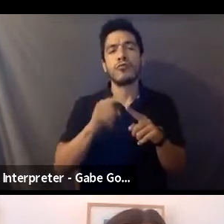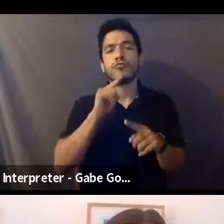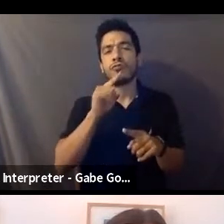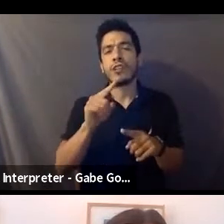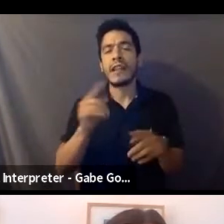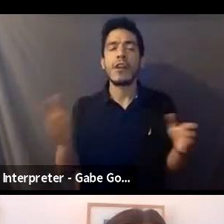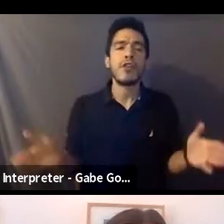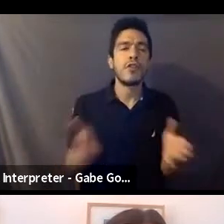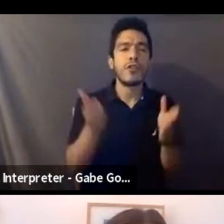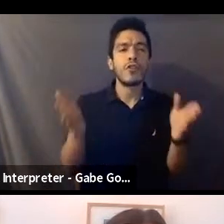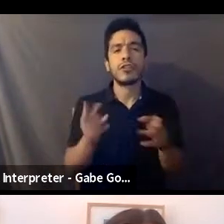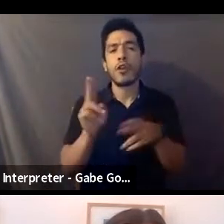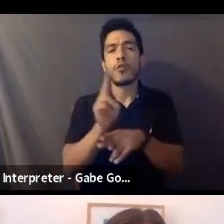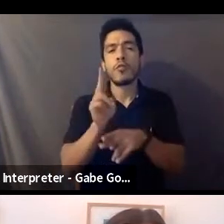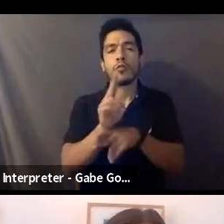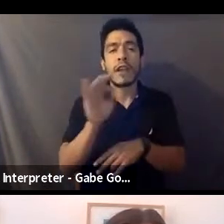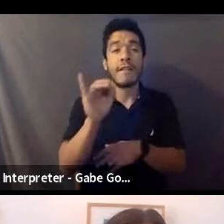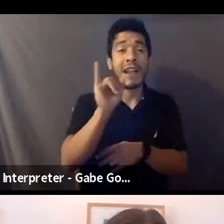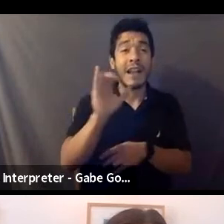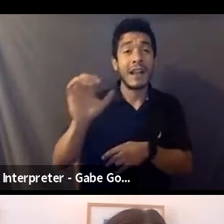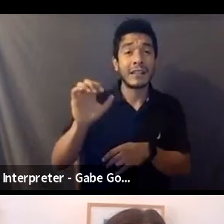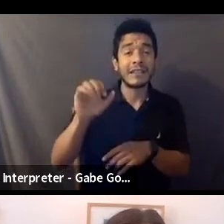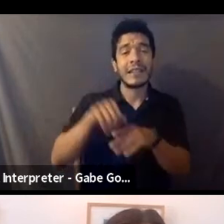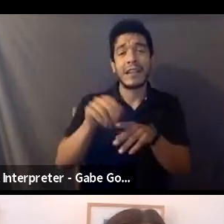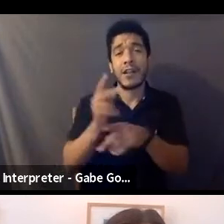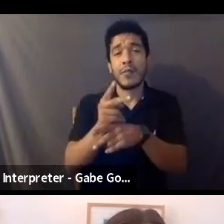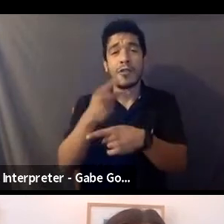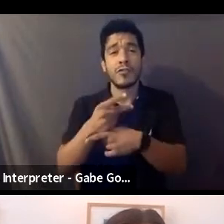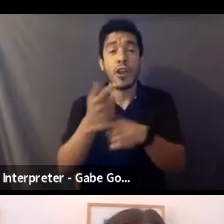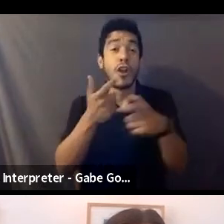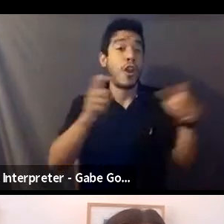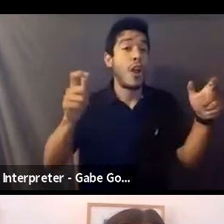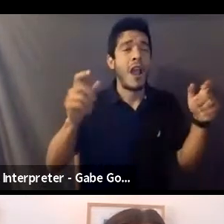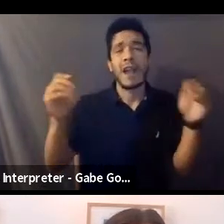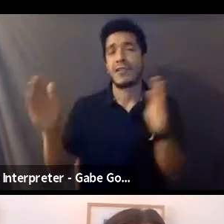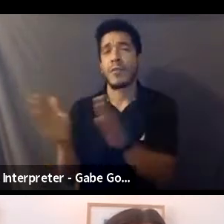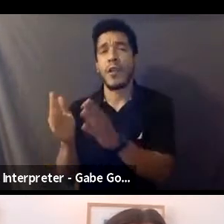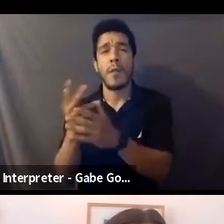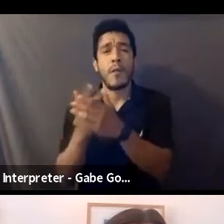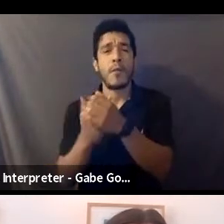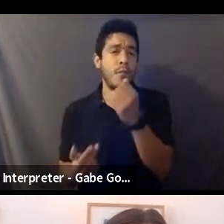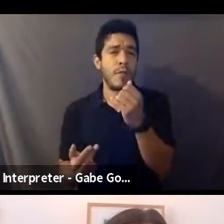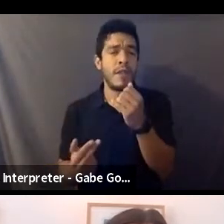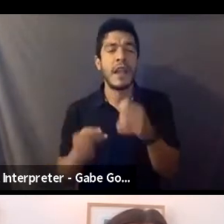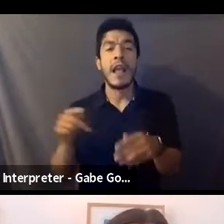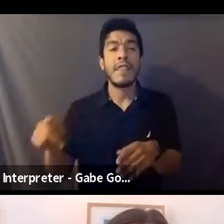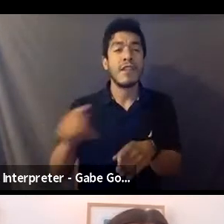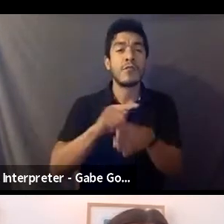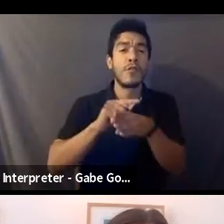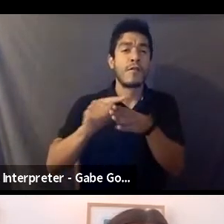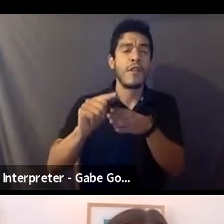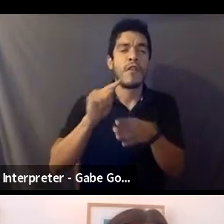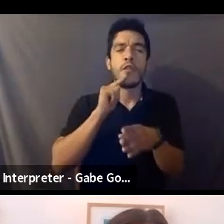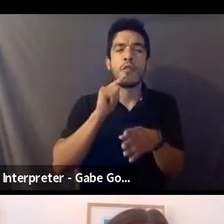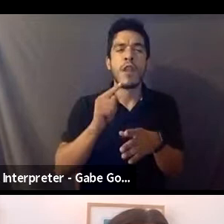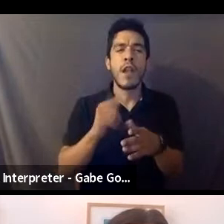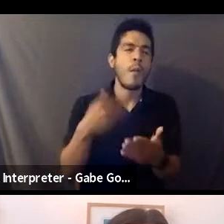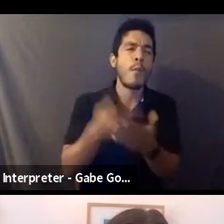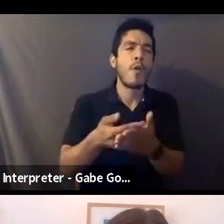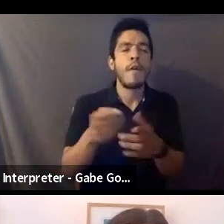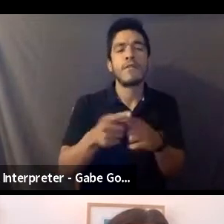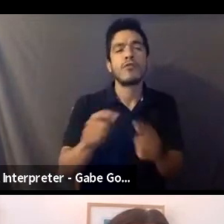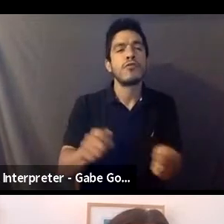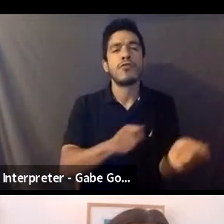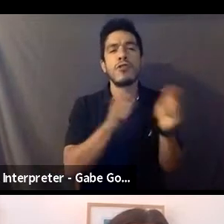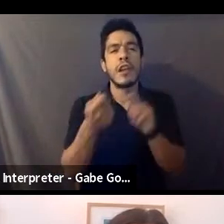encouraging the use of intimacy coordinators in productions large and small. These professionals have proven to be effective in changing the